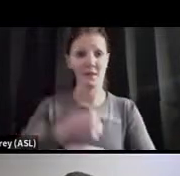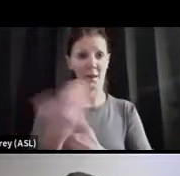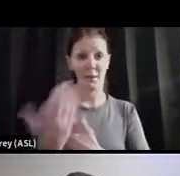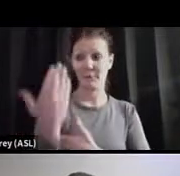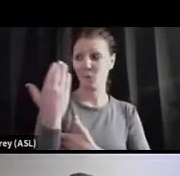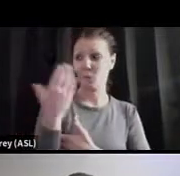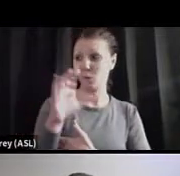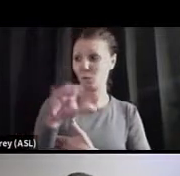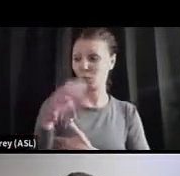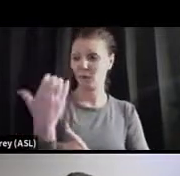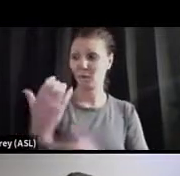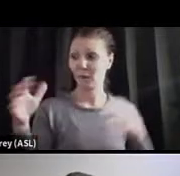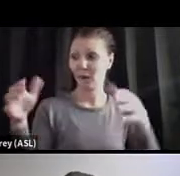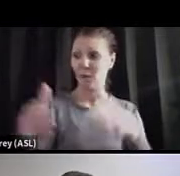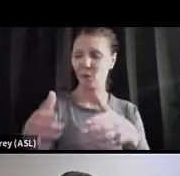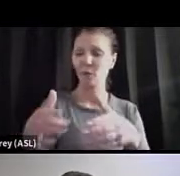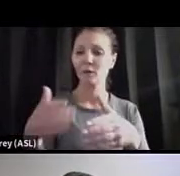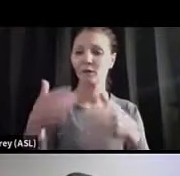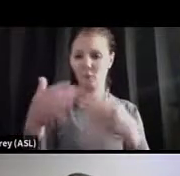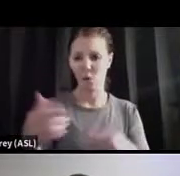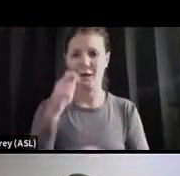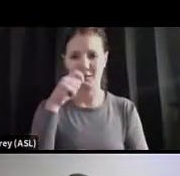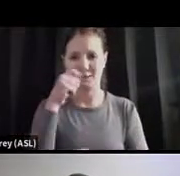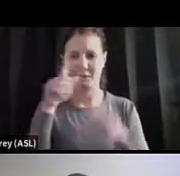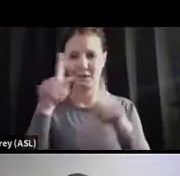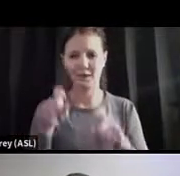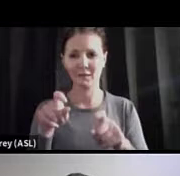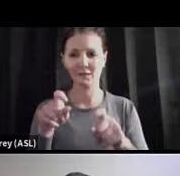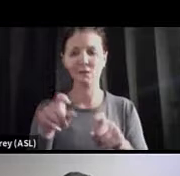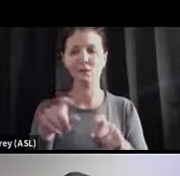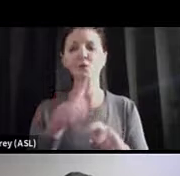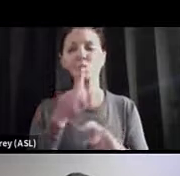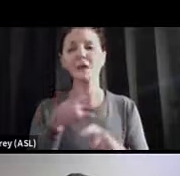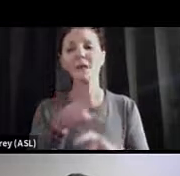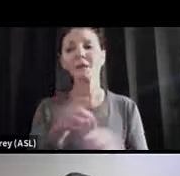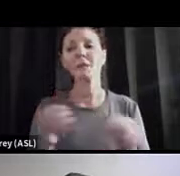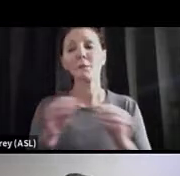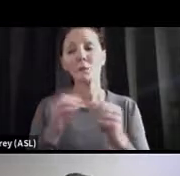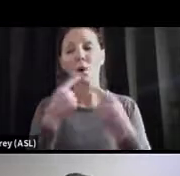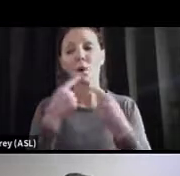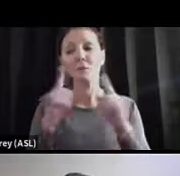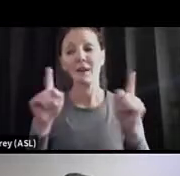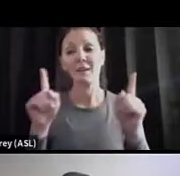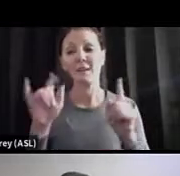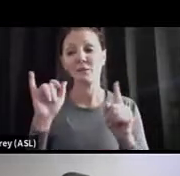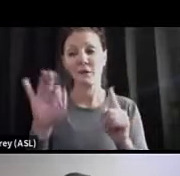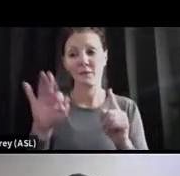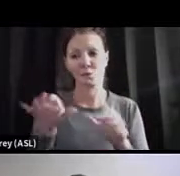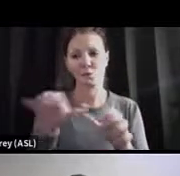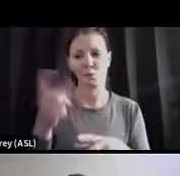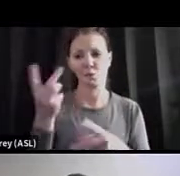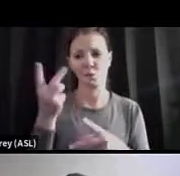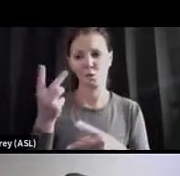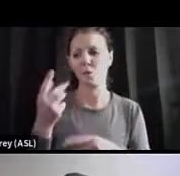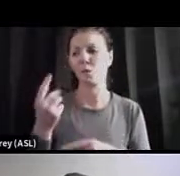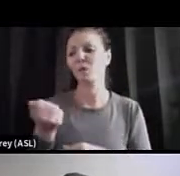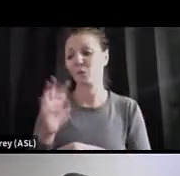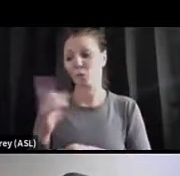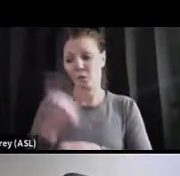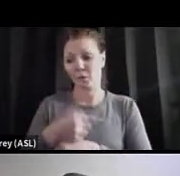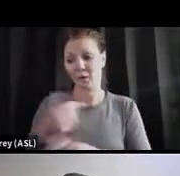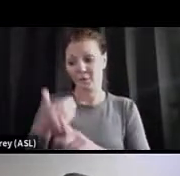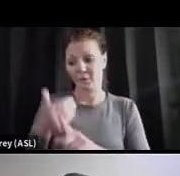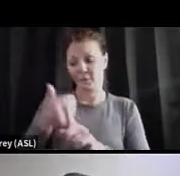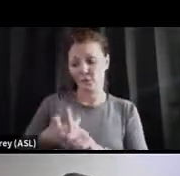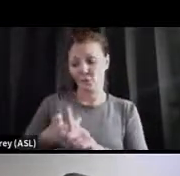gathering. They're much more effective if you're really trying to screen. If you do one a couple days before and one the day of at